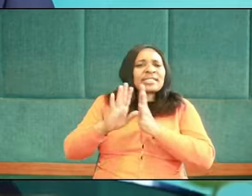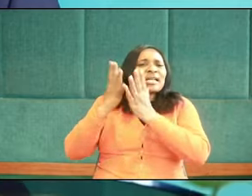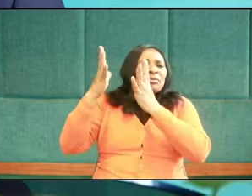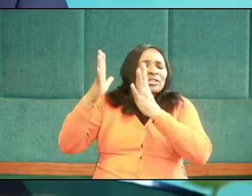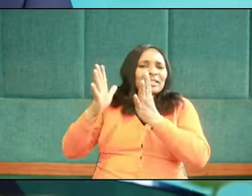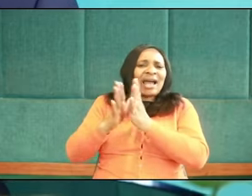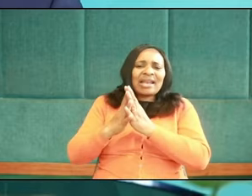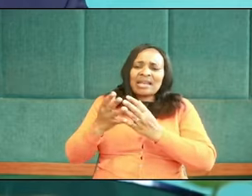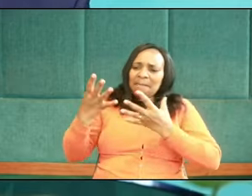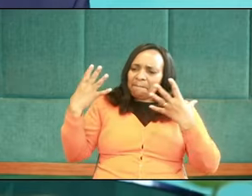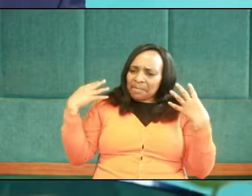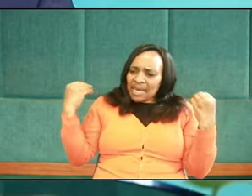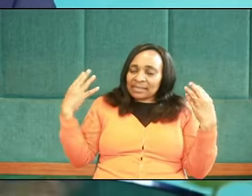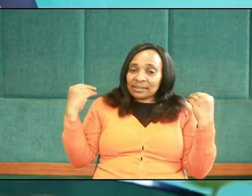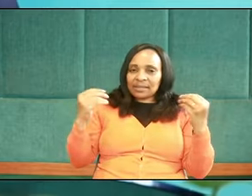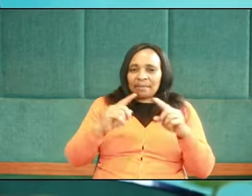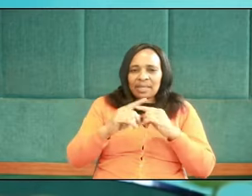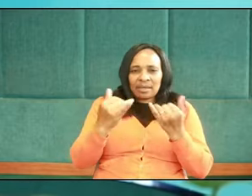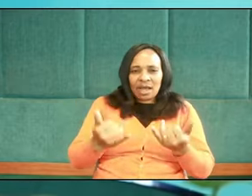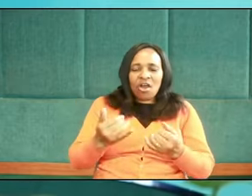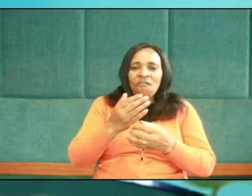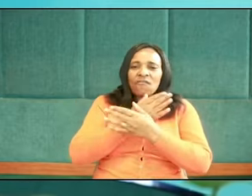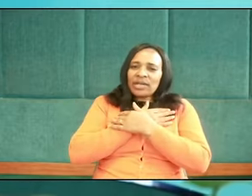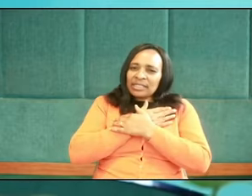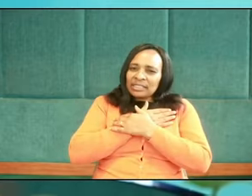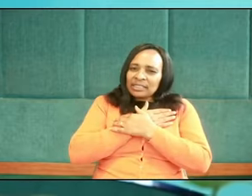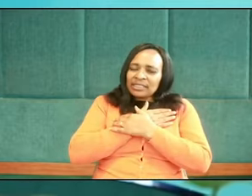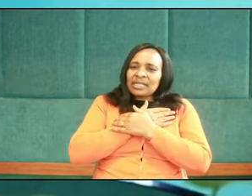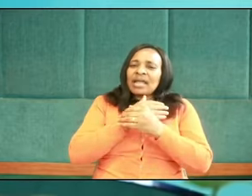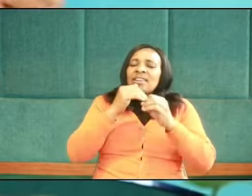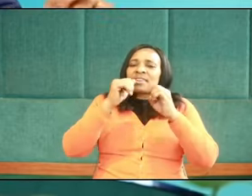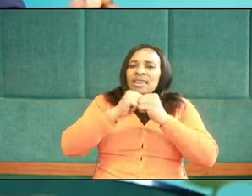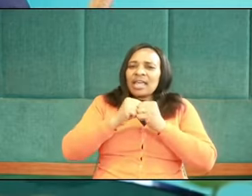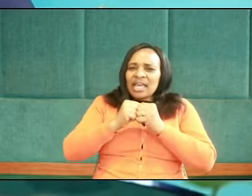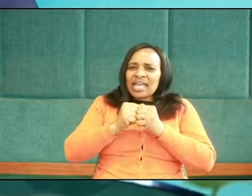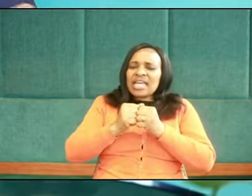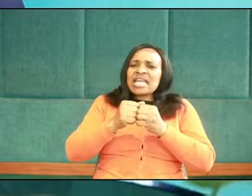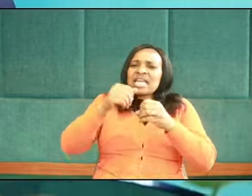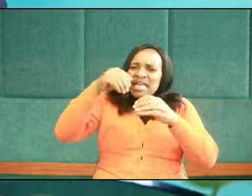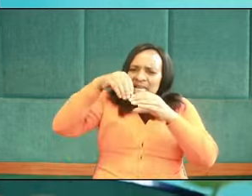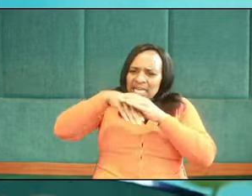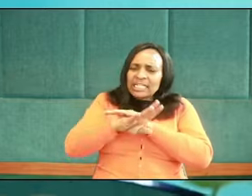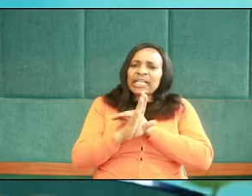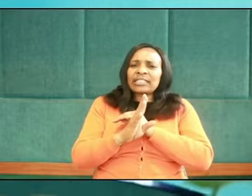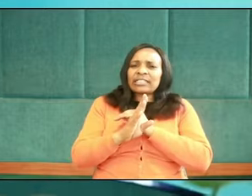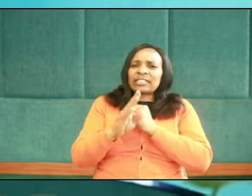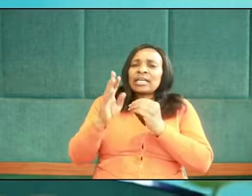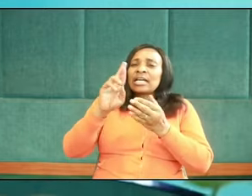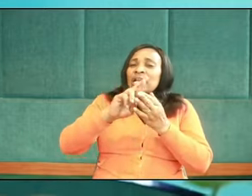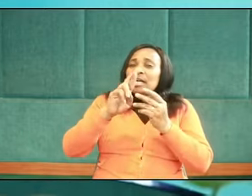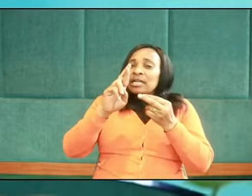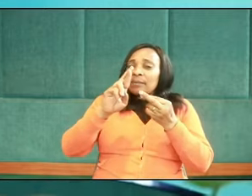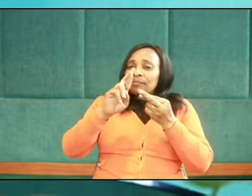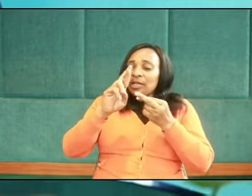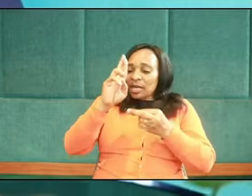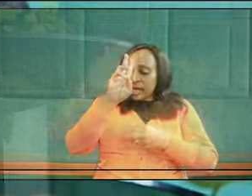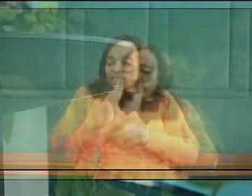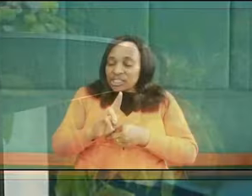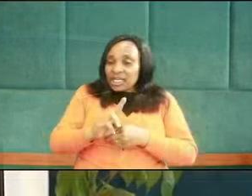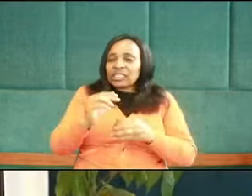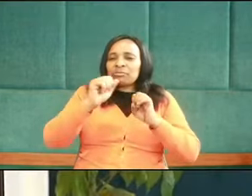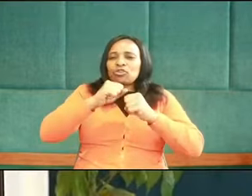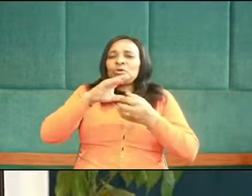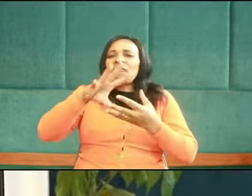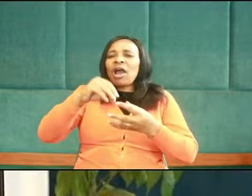practices. And friends, they checked the religious boxes and they found themselves to be